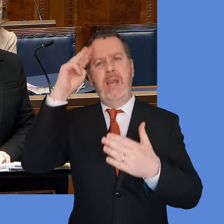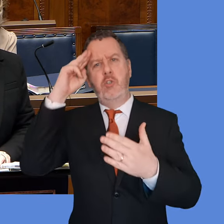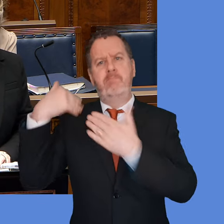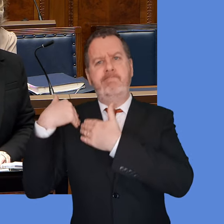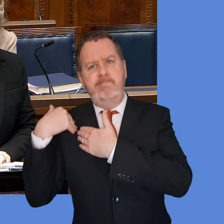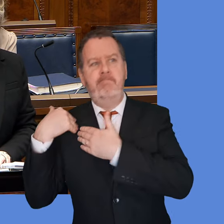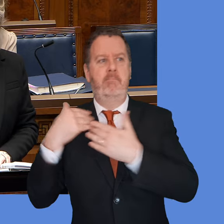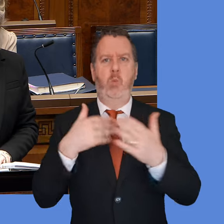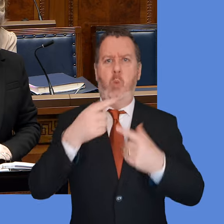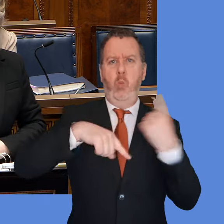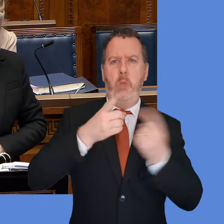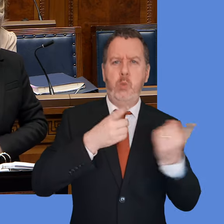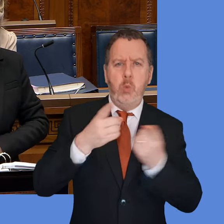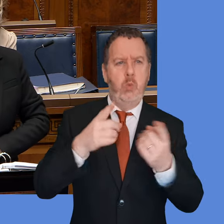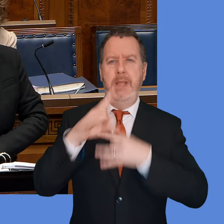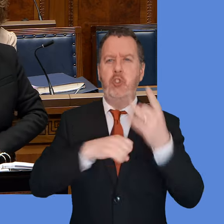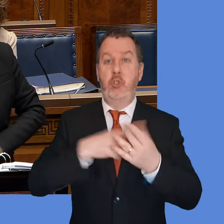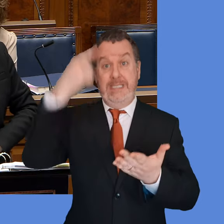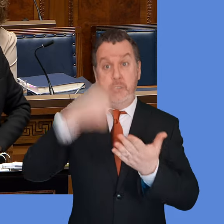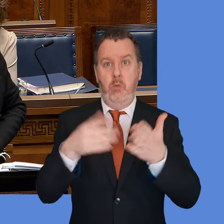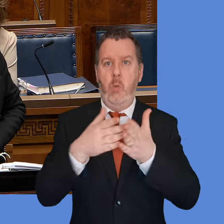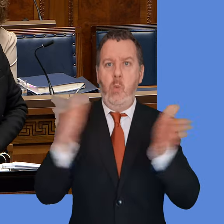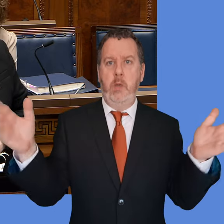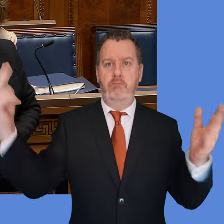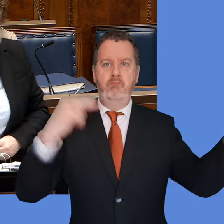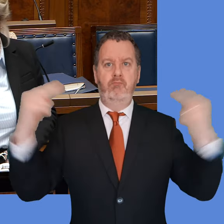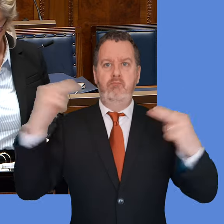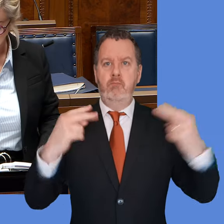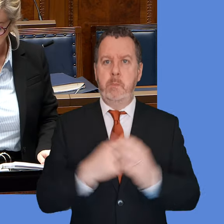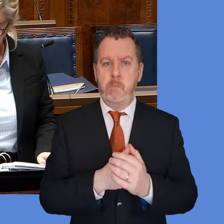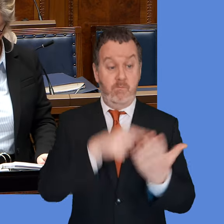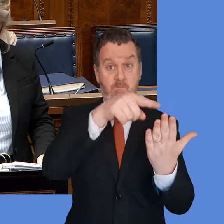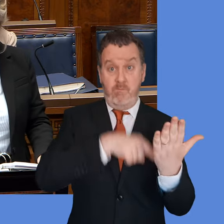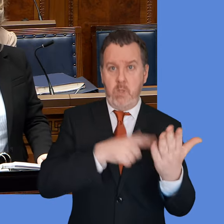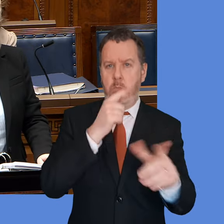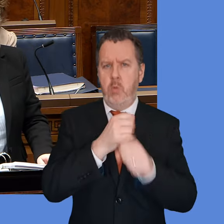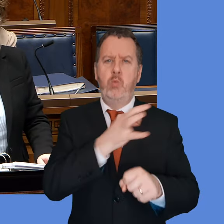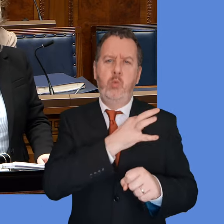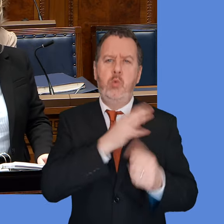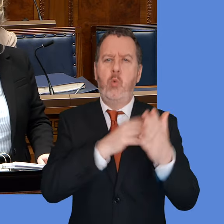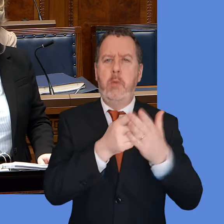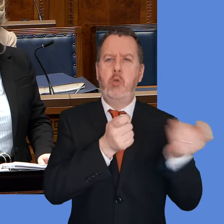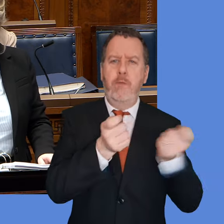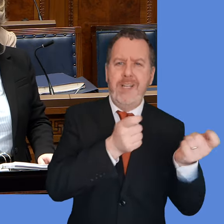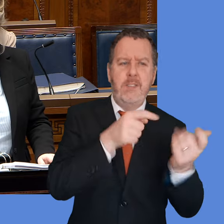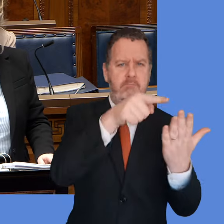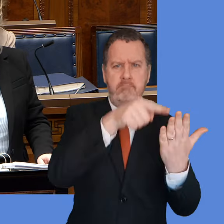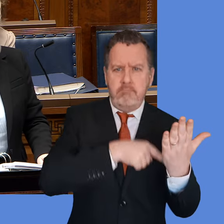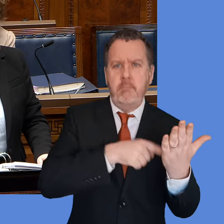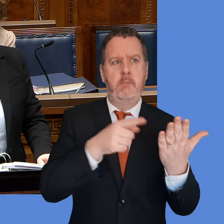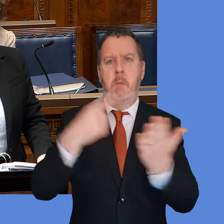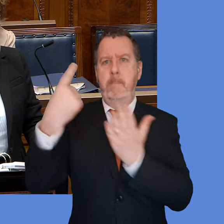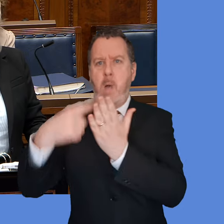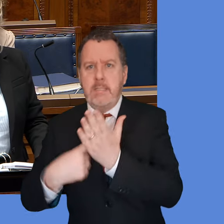and transparent. The framework covers the principles of good corporate governance and explains the importance placed on policies, plans and review arrangements.